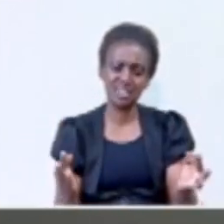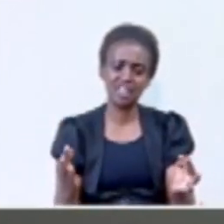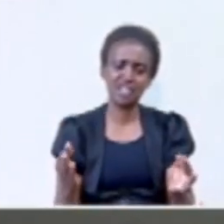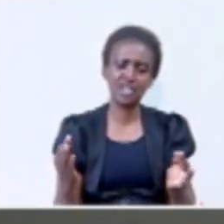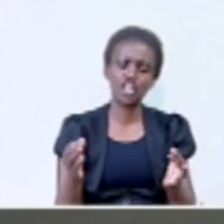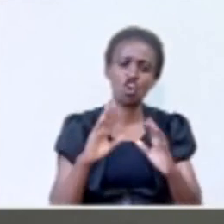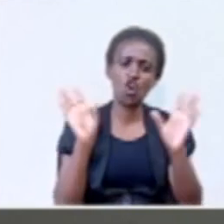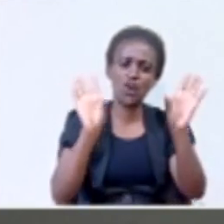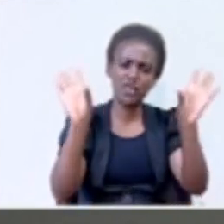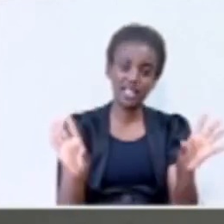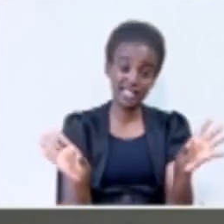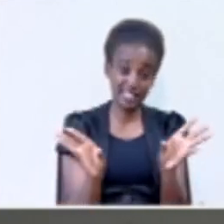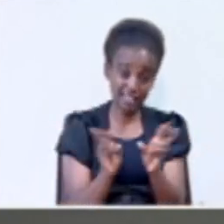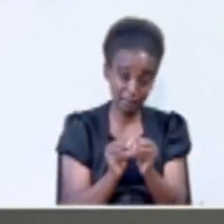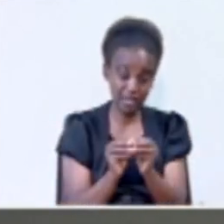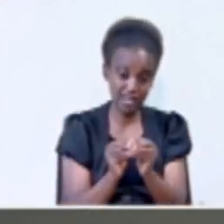to be summarized